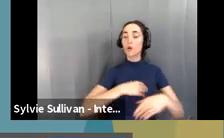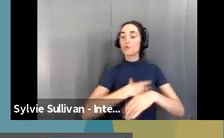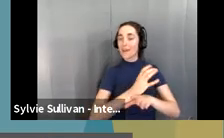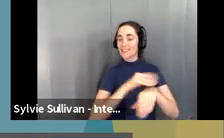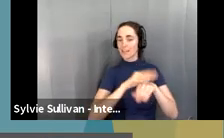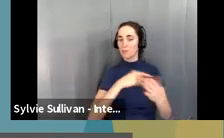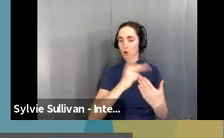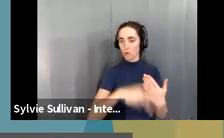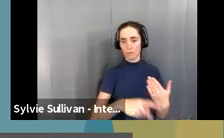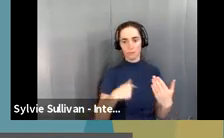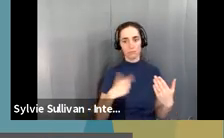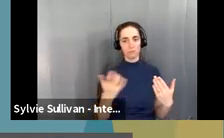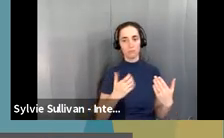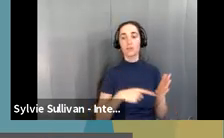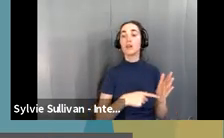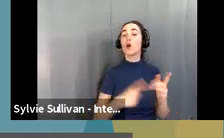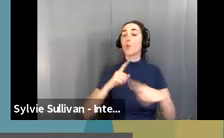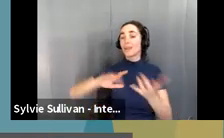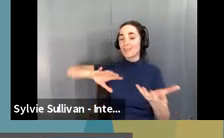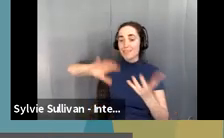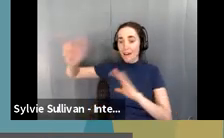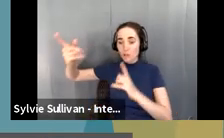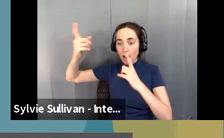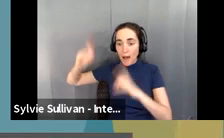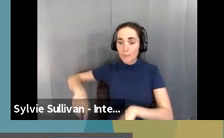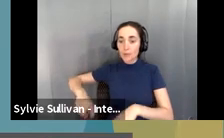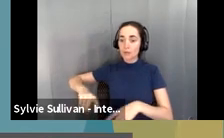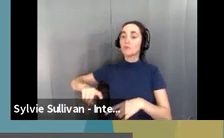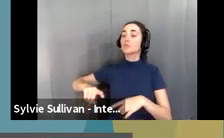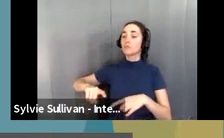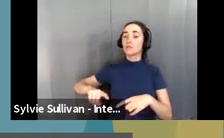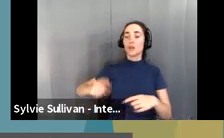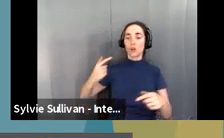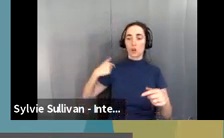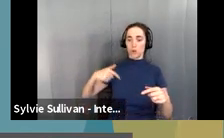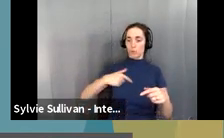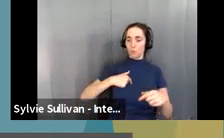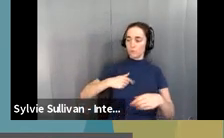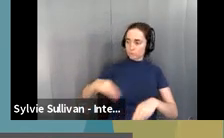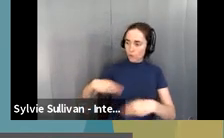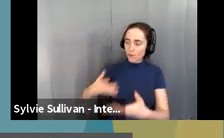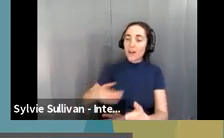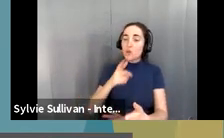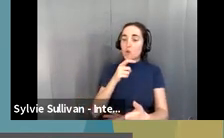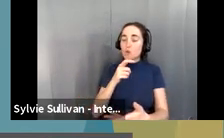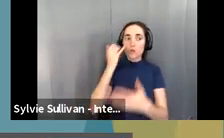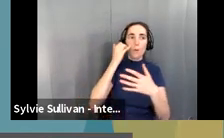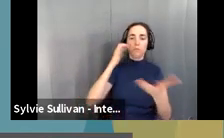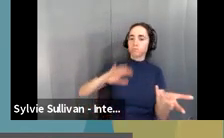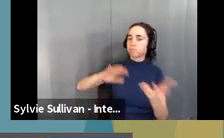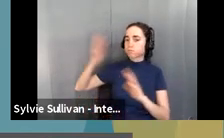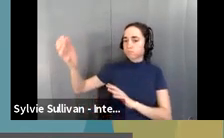program is a disaster recovery program that operates only if the state is eligible for individual assistance after a